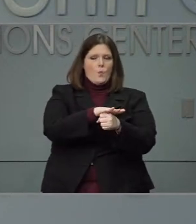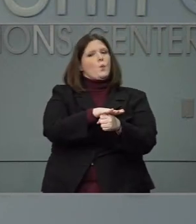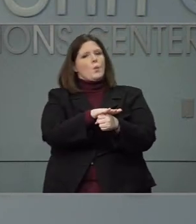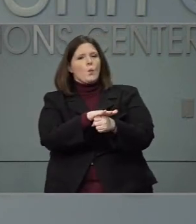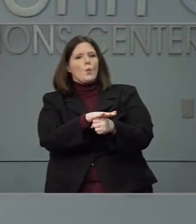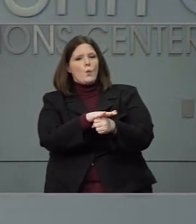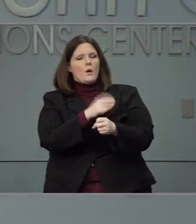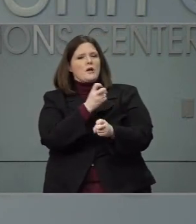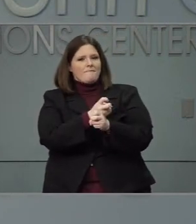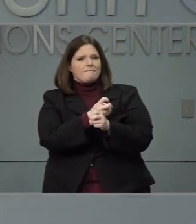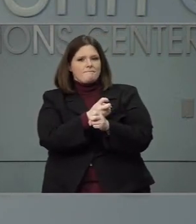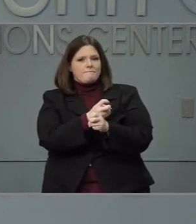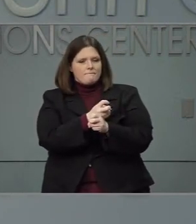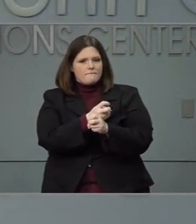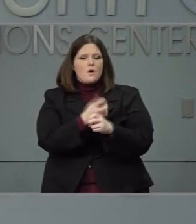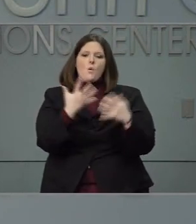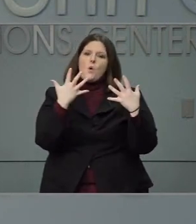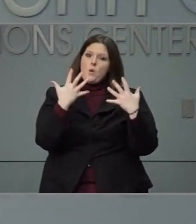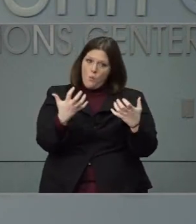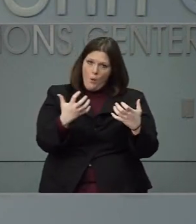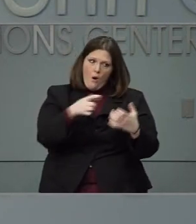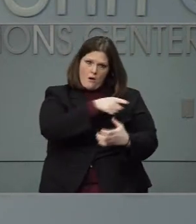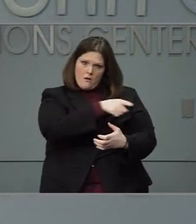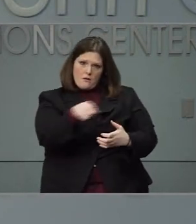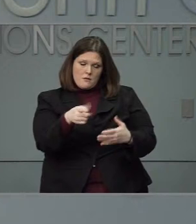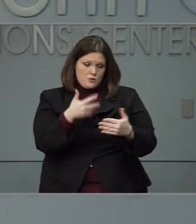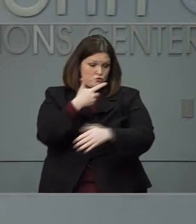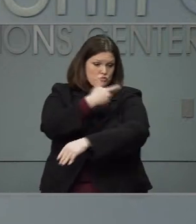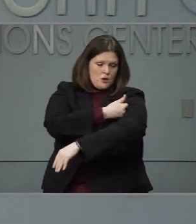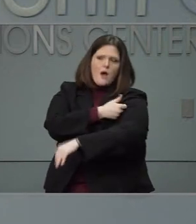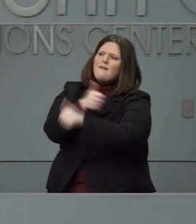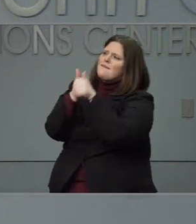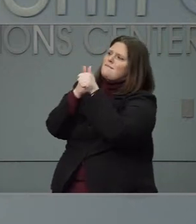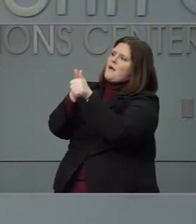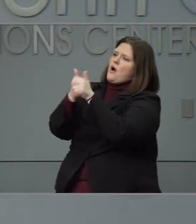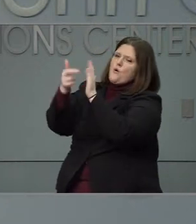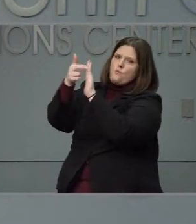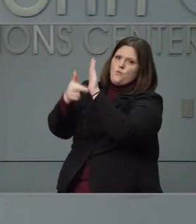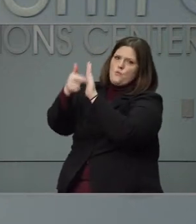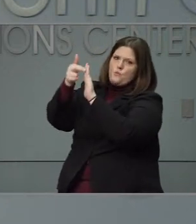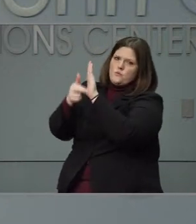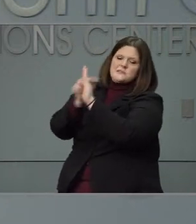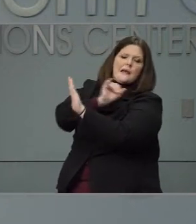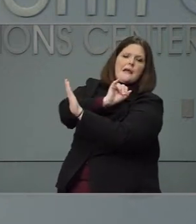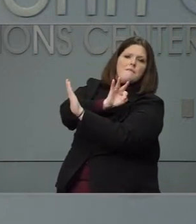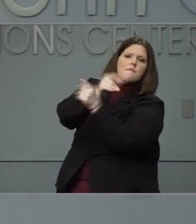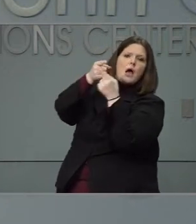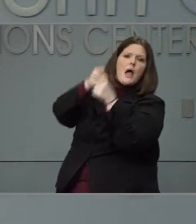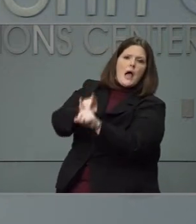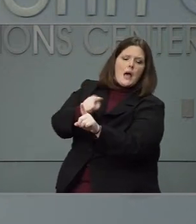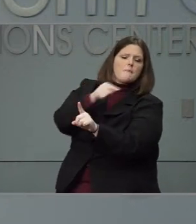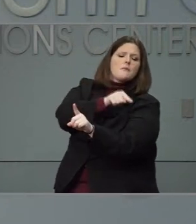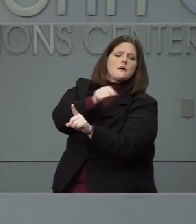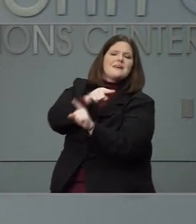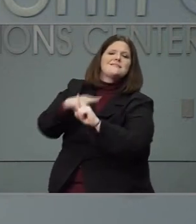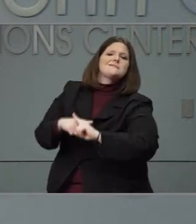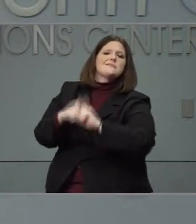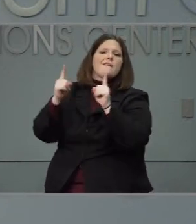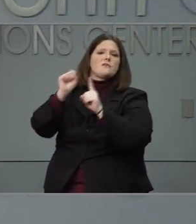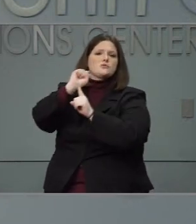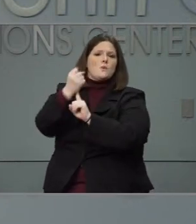want them to stay within the guidelines as much as they possibly can. We'll provide help in providing